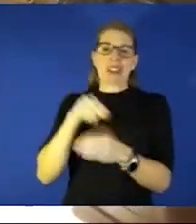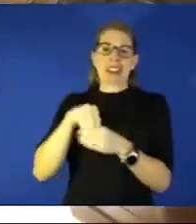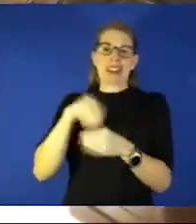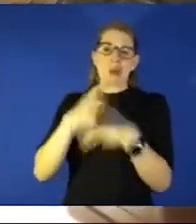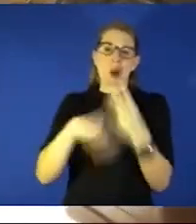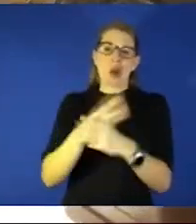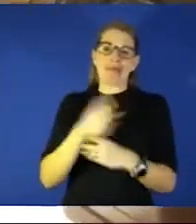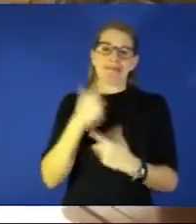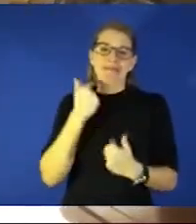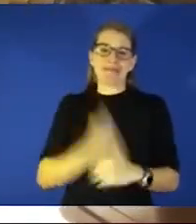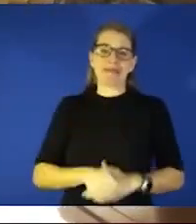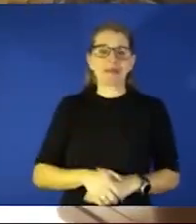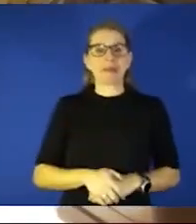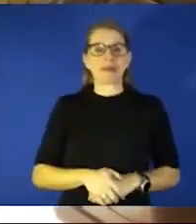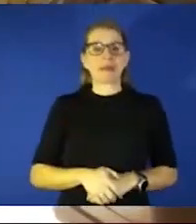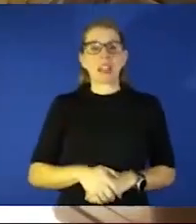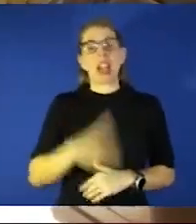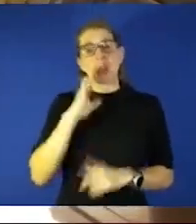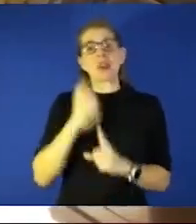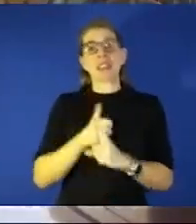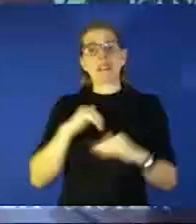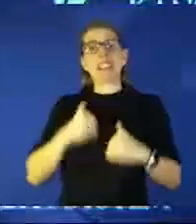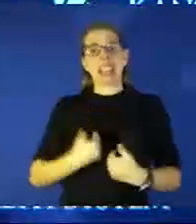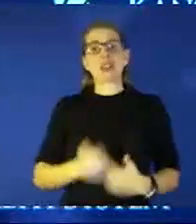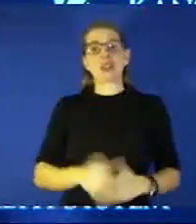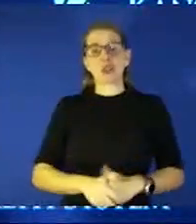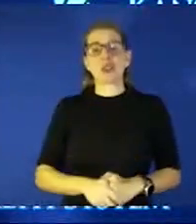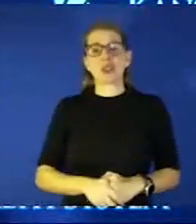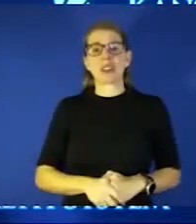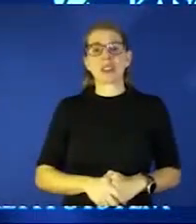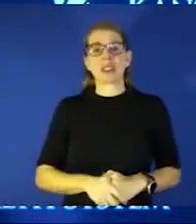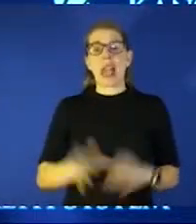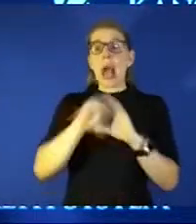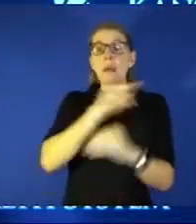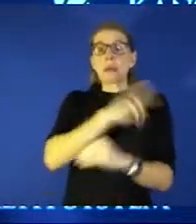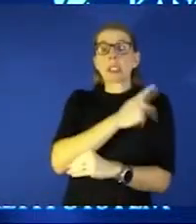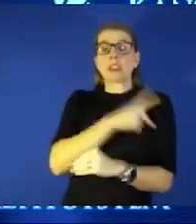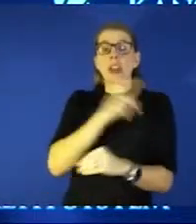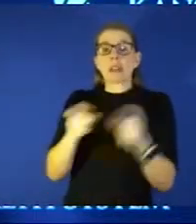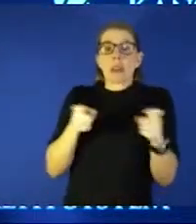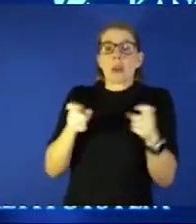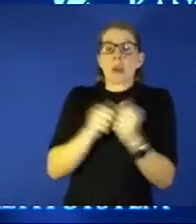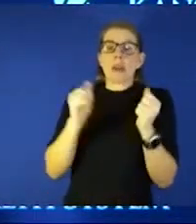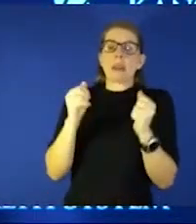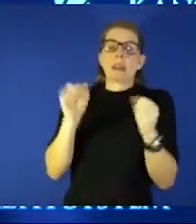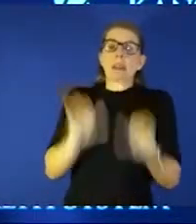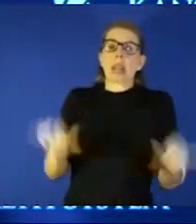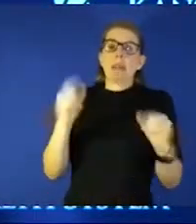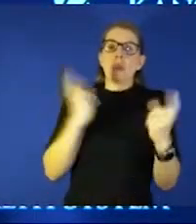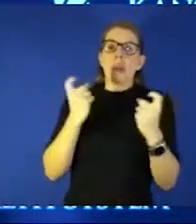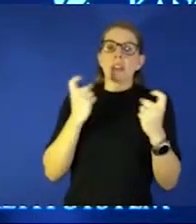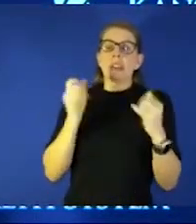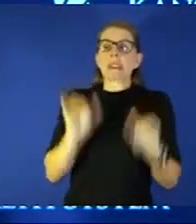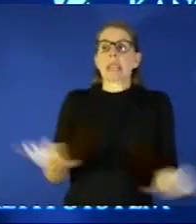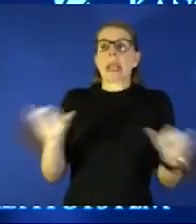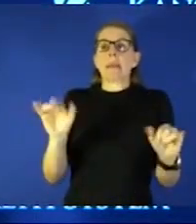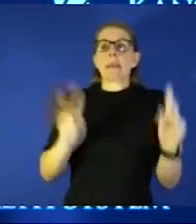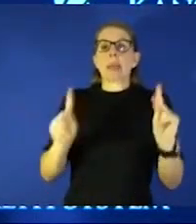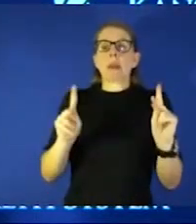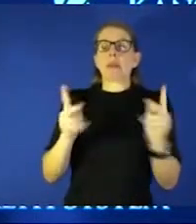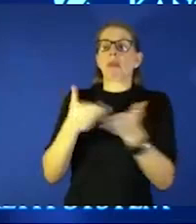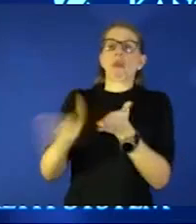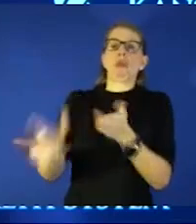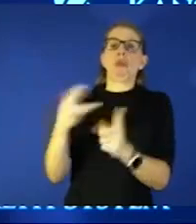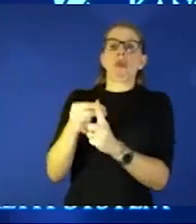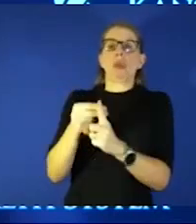I know she's tired just in the outpatient side of having to deal with the same question same folks and people just not wanting to get vaccinated and